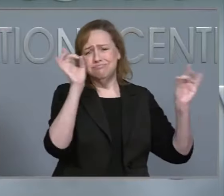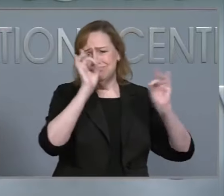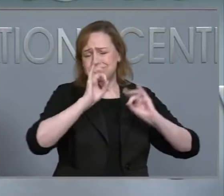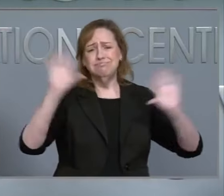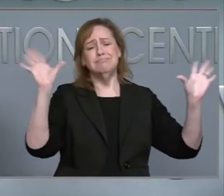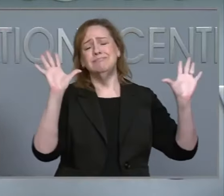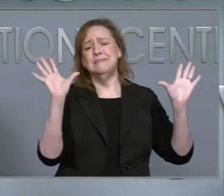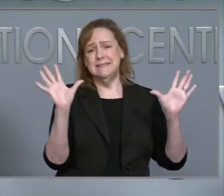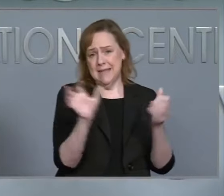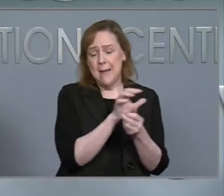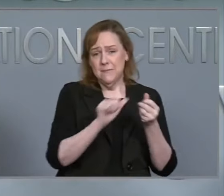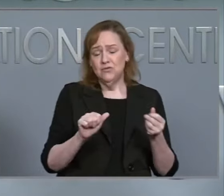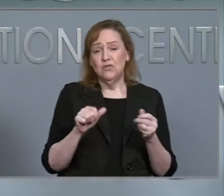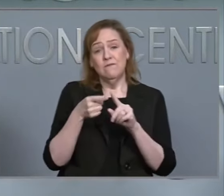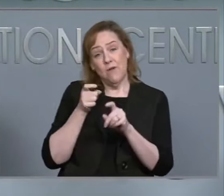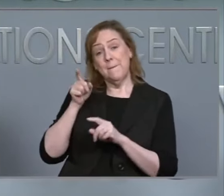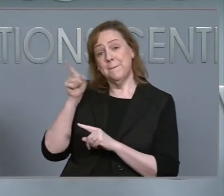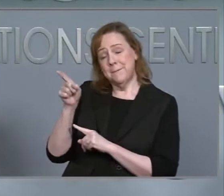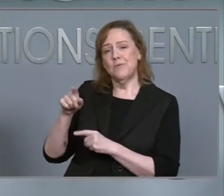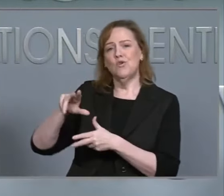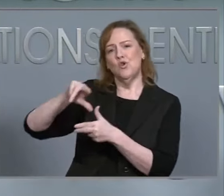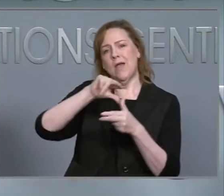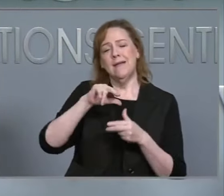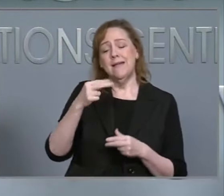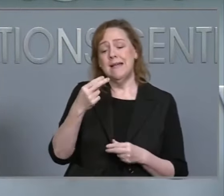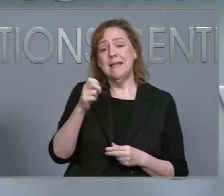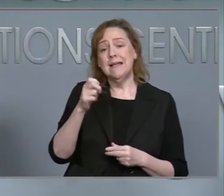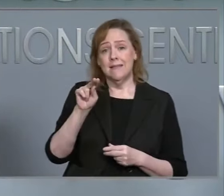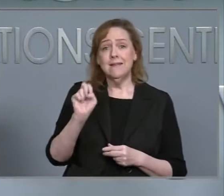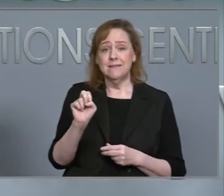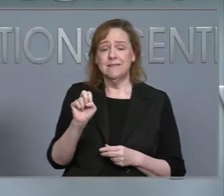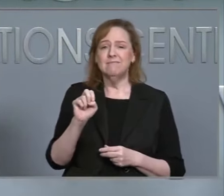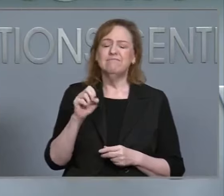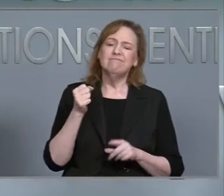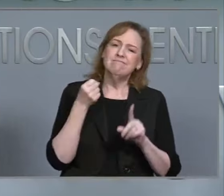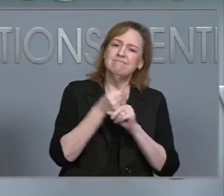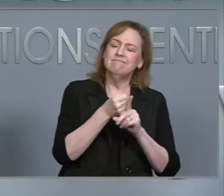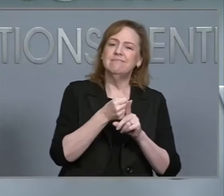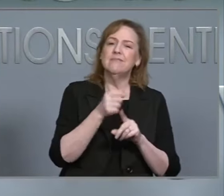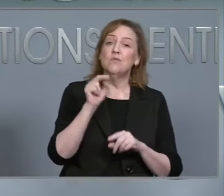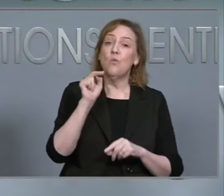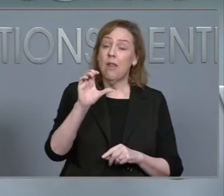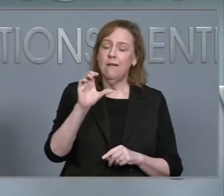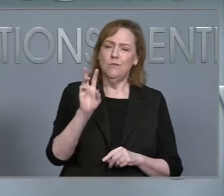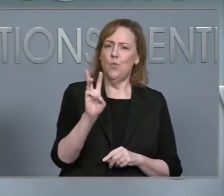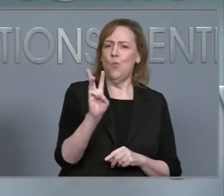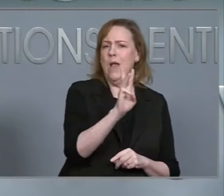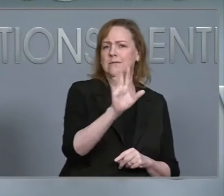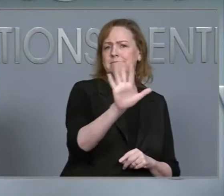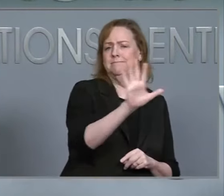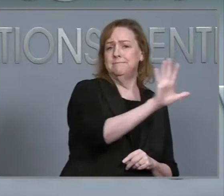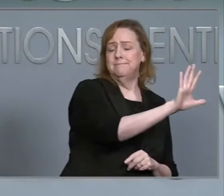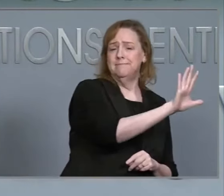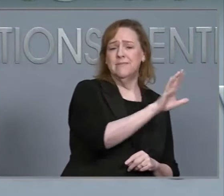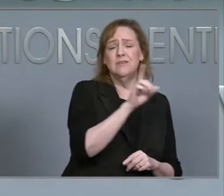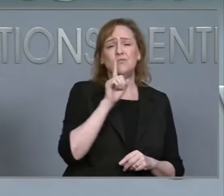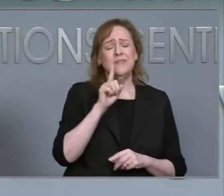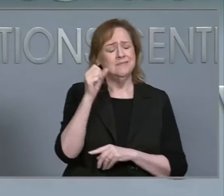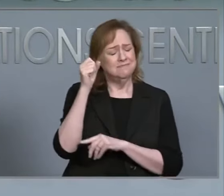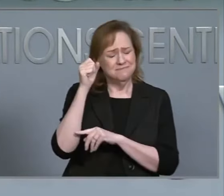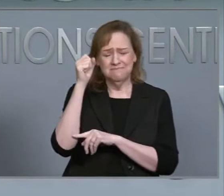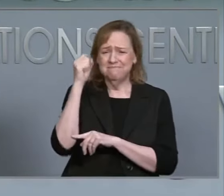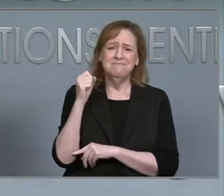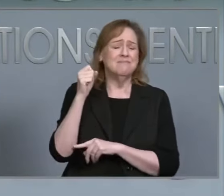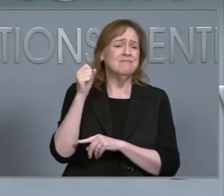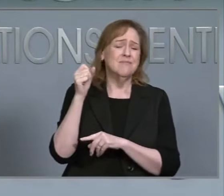damage Hurricane Helene has caused to the western part of our state, bringing historic rainfall and flooding,